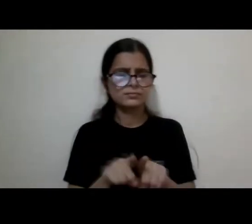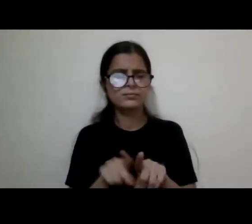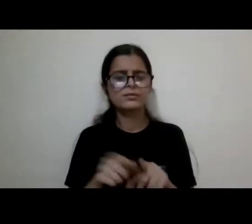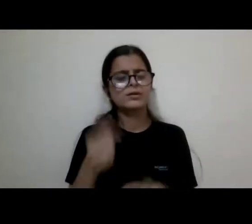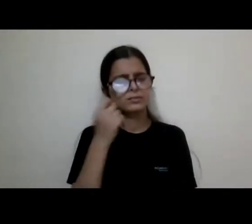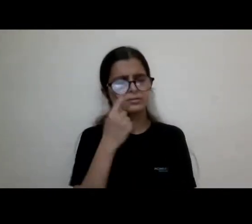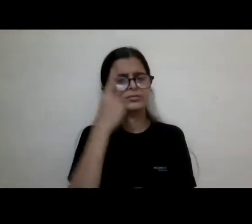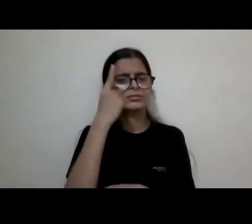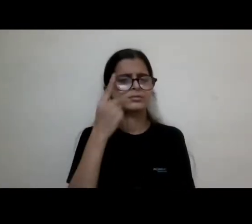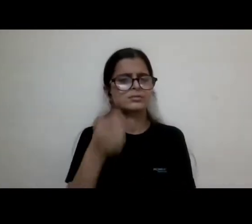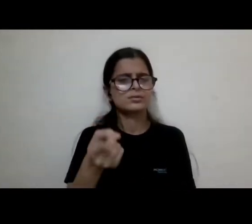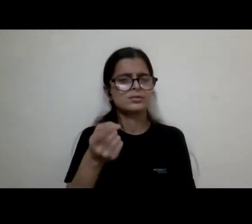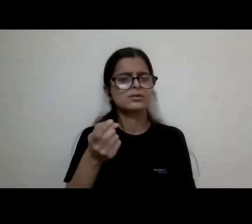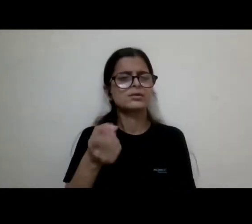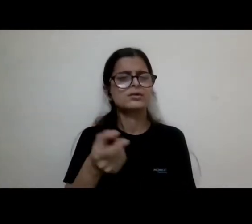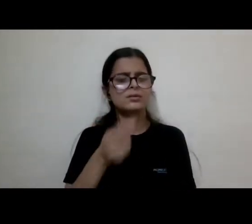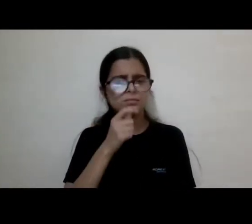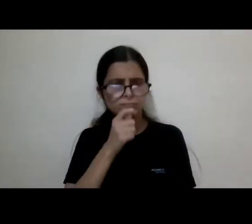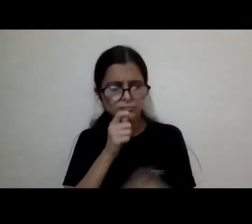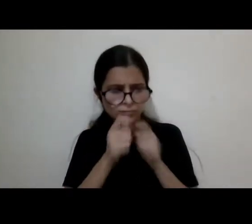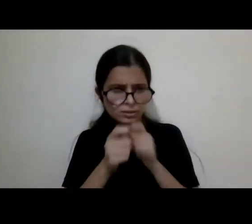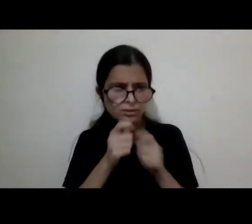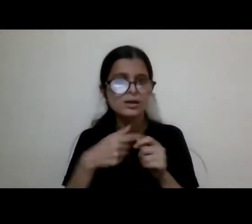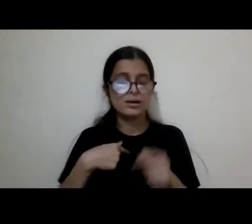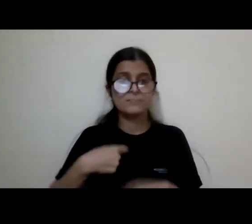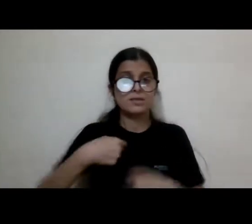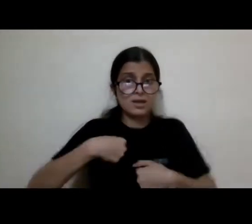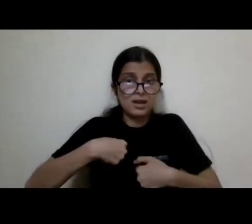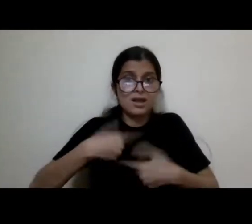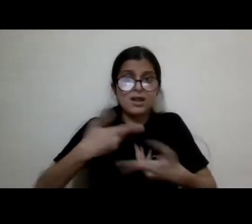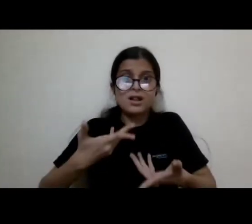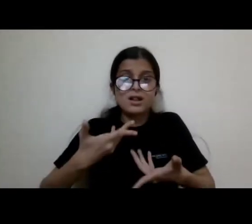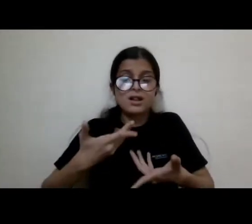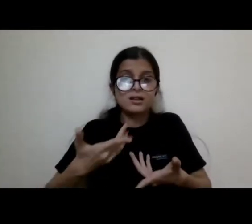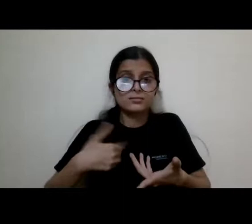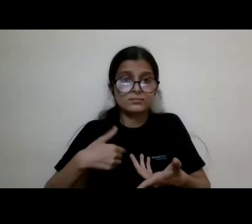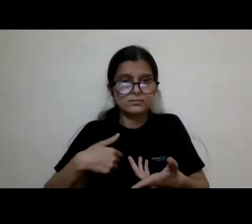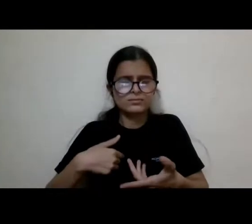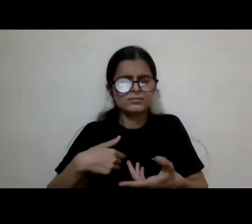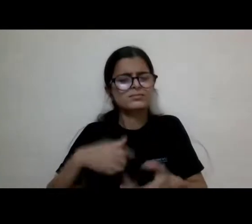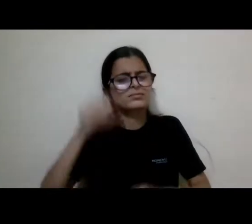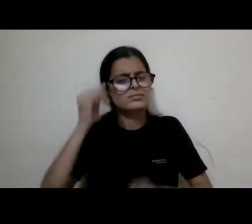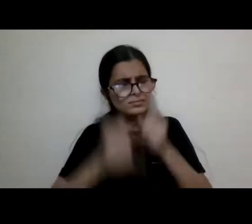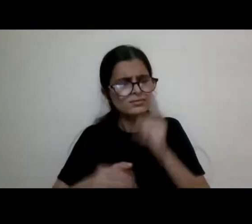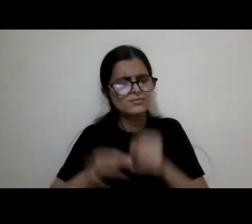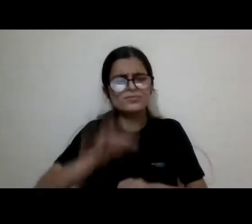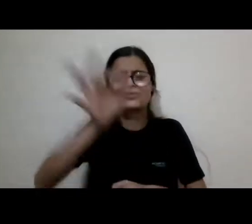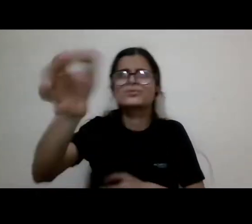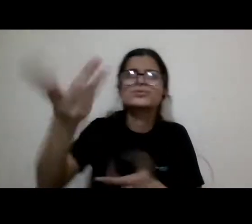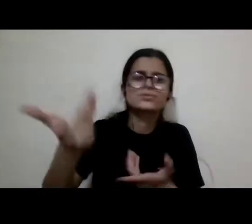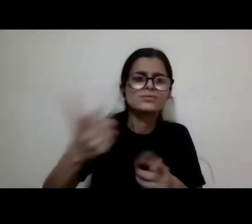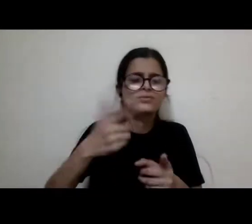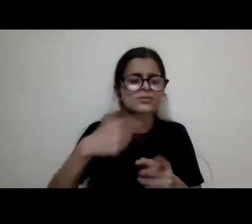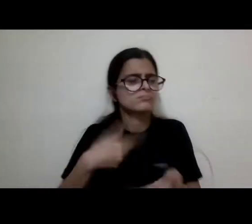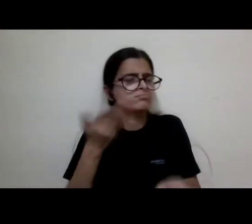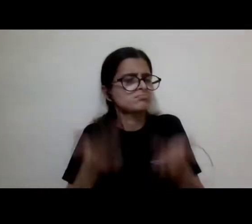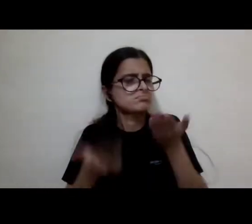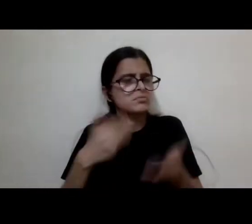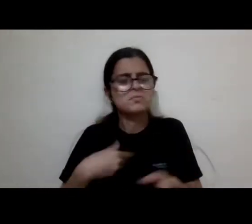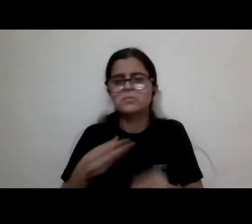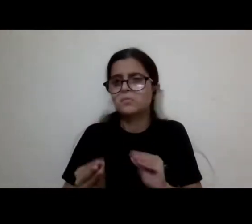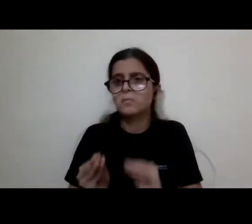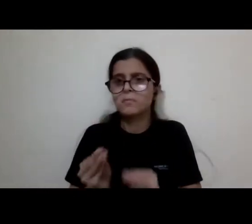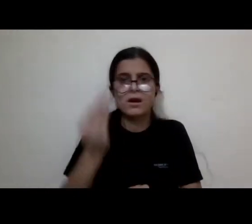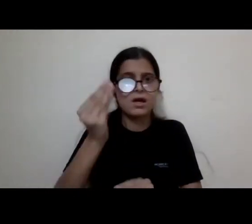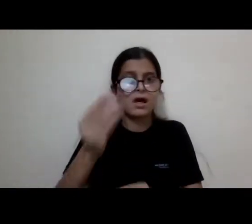speaker, i.e. me is not a prognosticator of the future. I have probably no better ability to